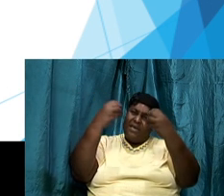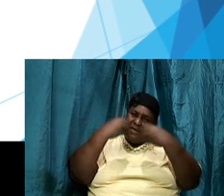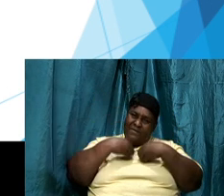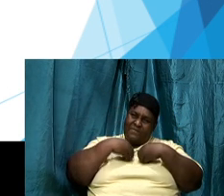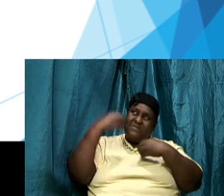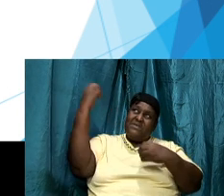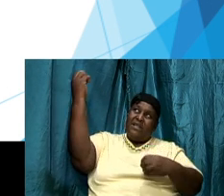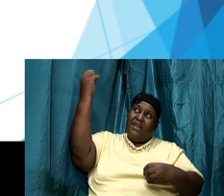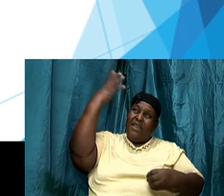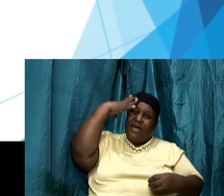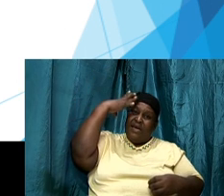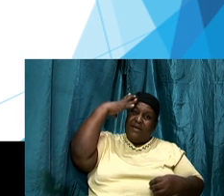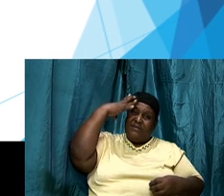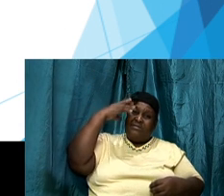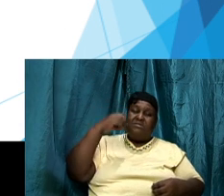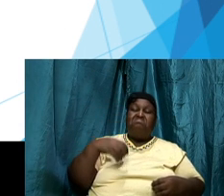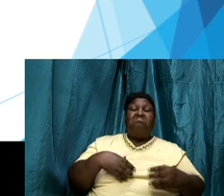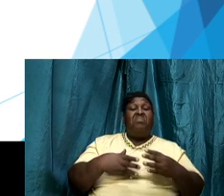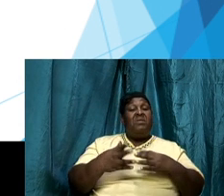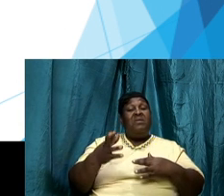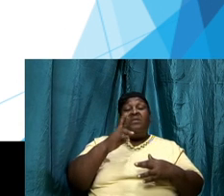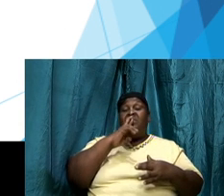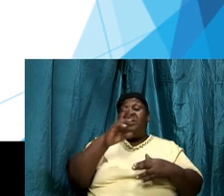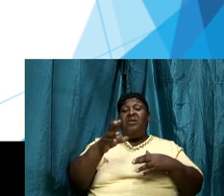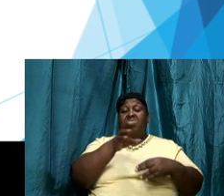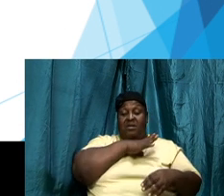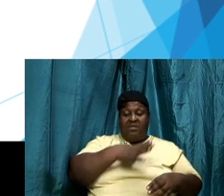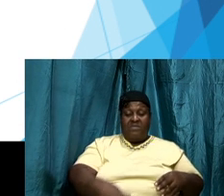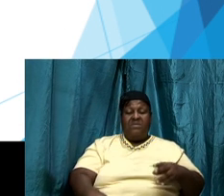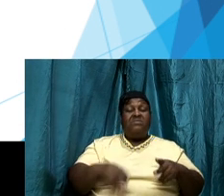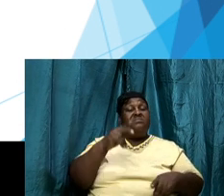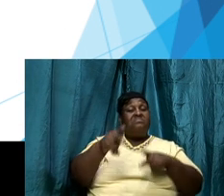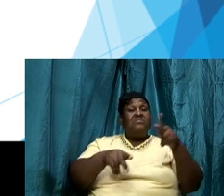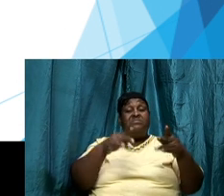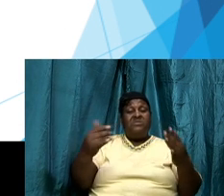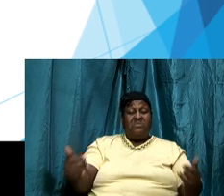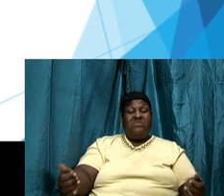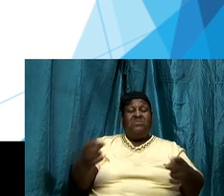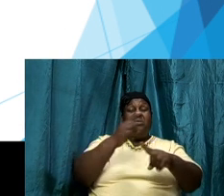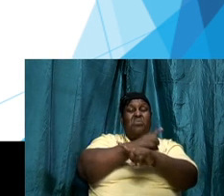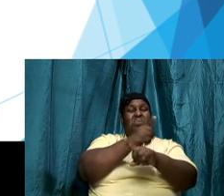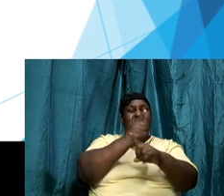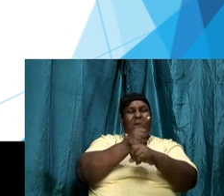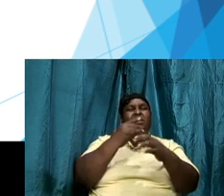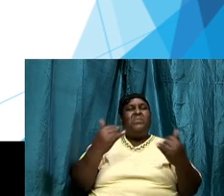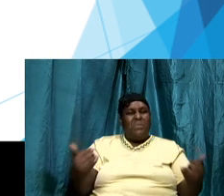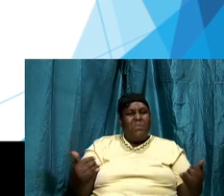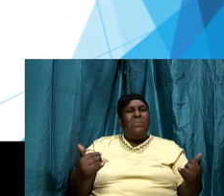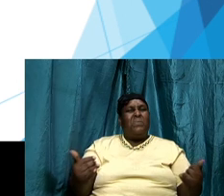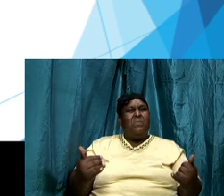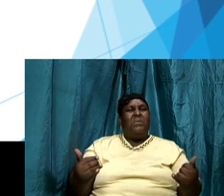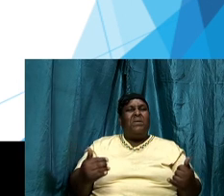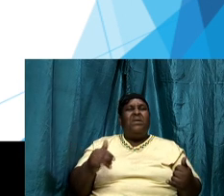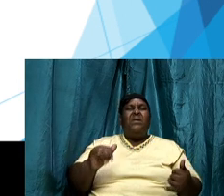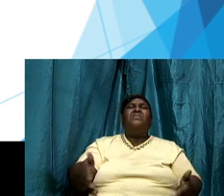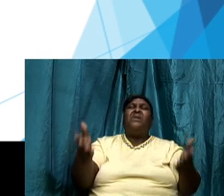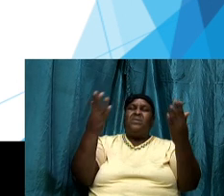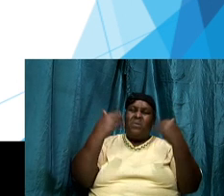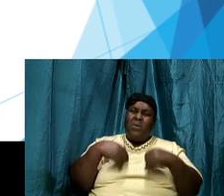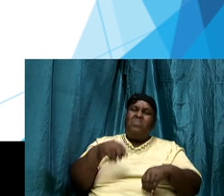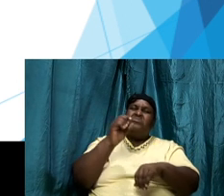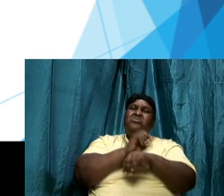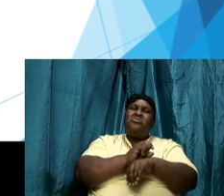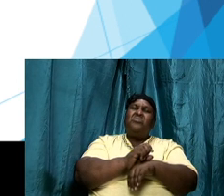there are Christian people today right now that come to church